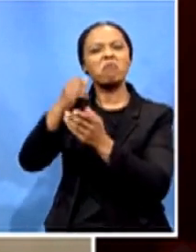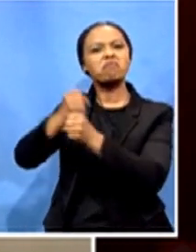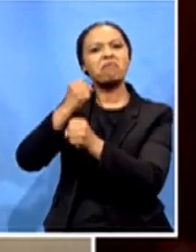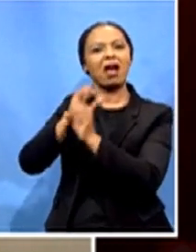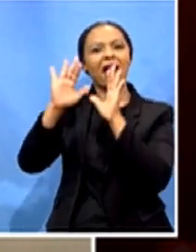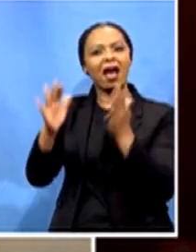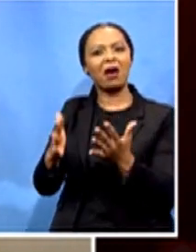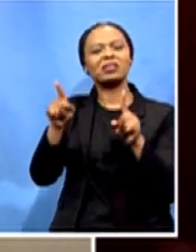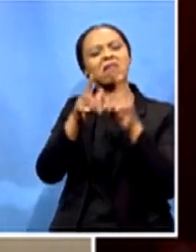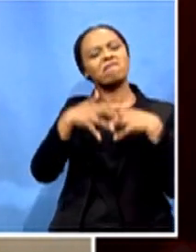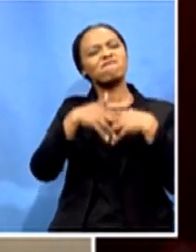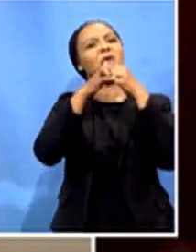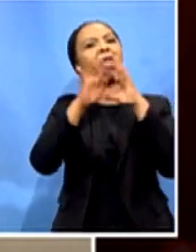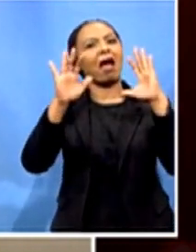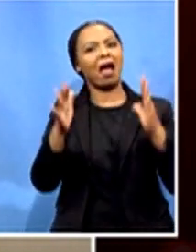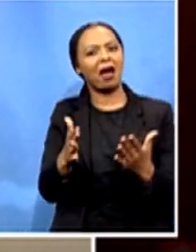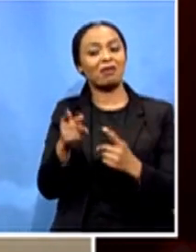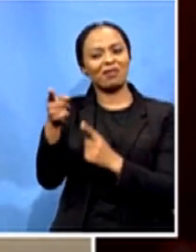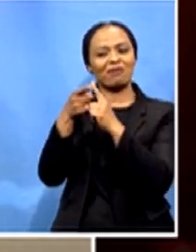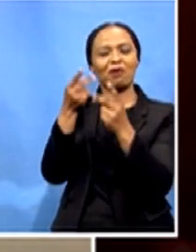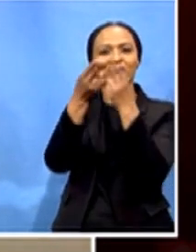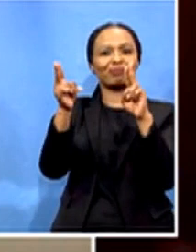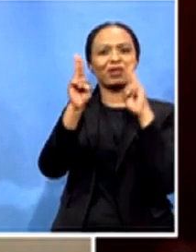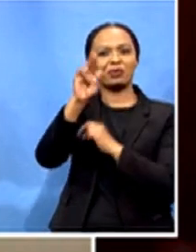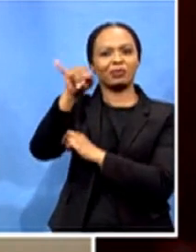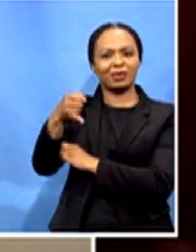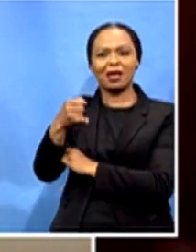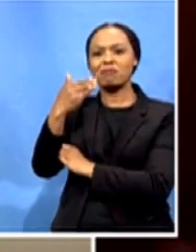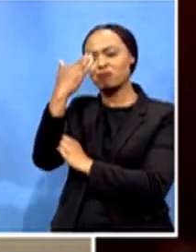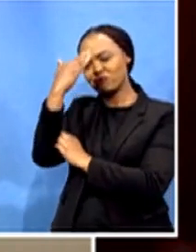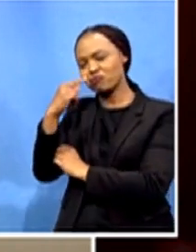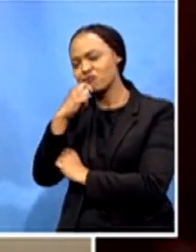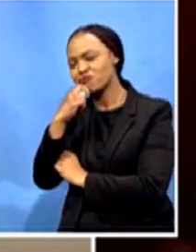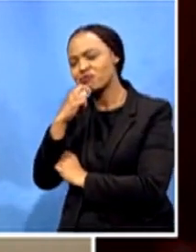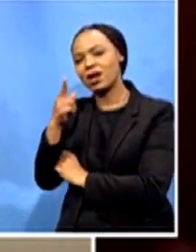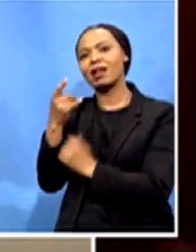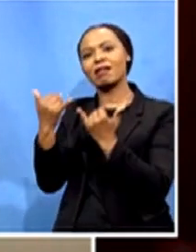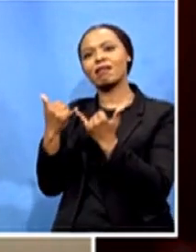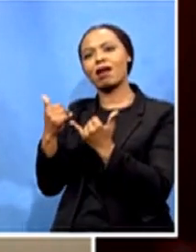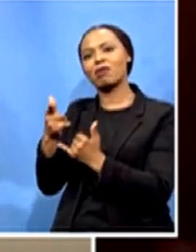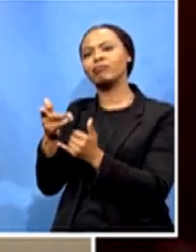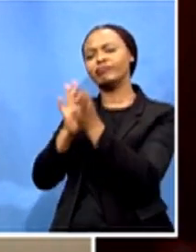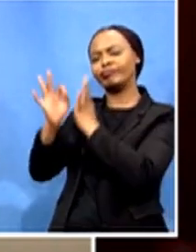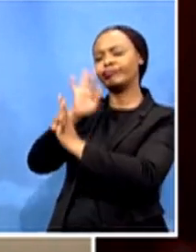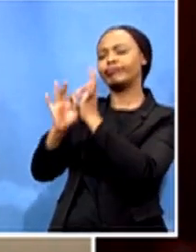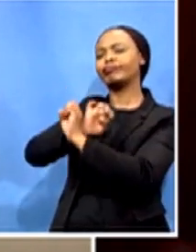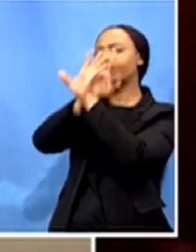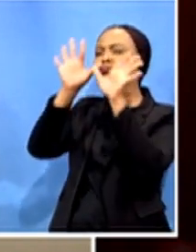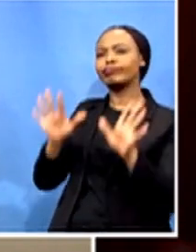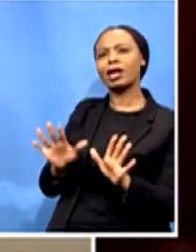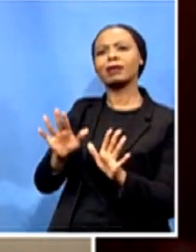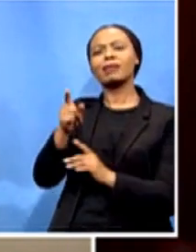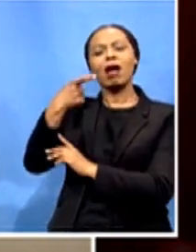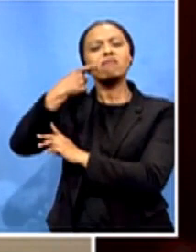morning to you dr madushele please tell us a bit about this innovation morning and thank you for giving